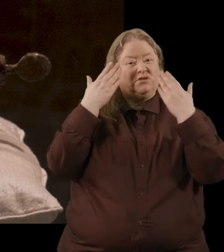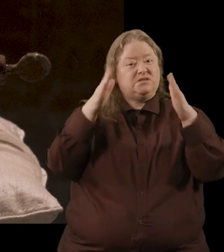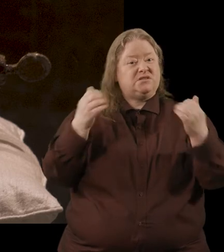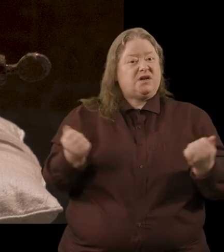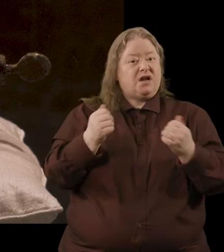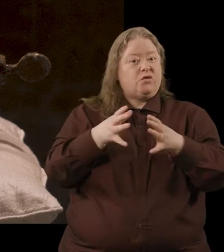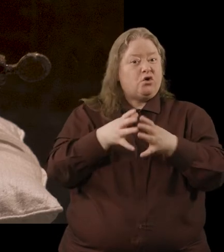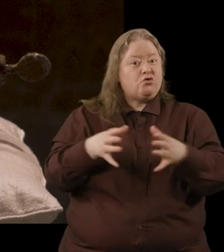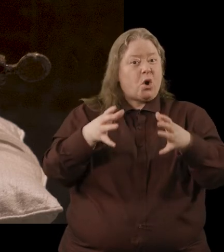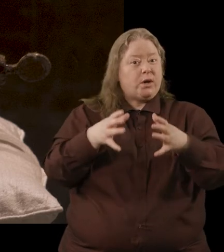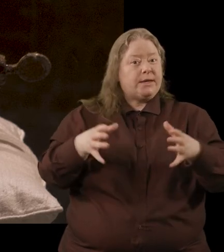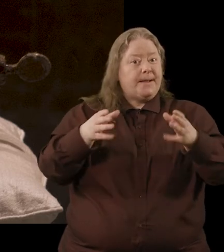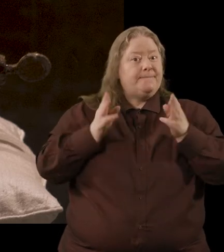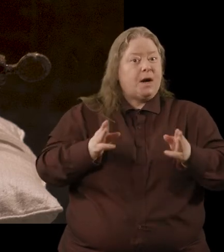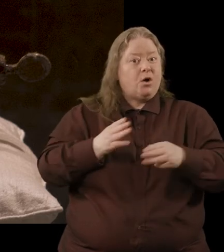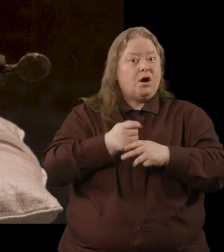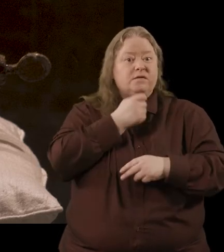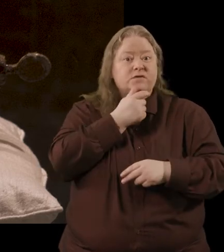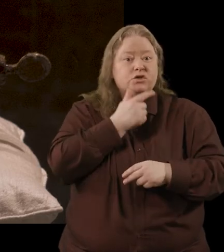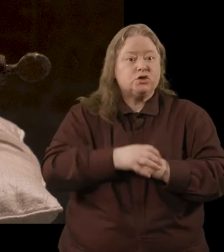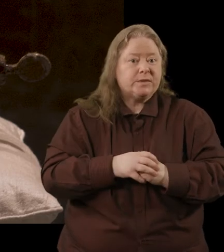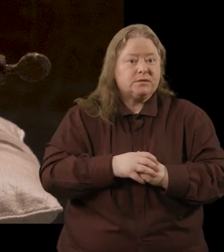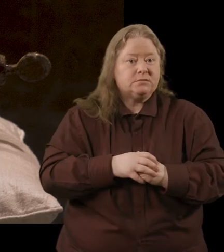sign of the growing power of dublin